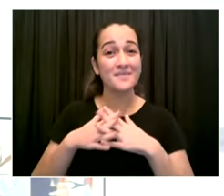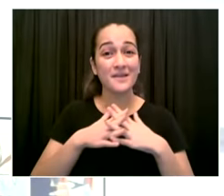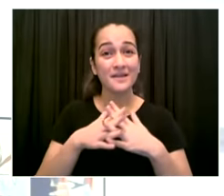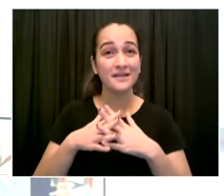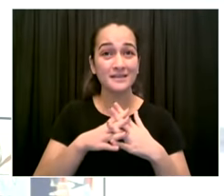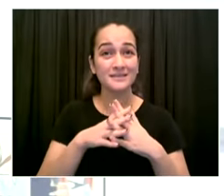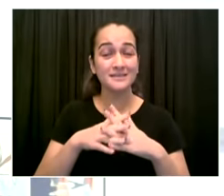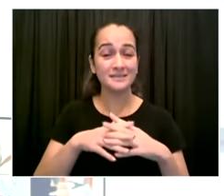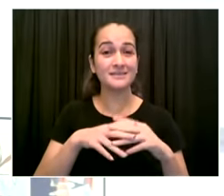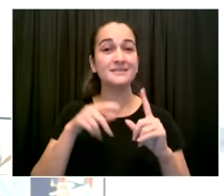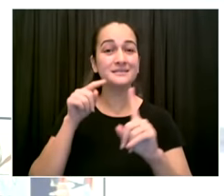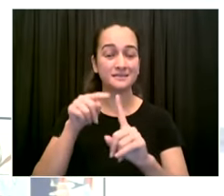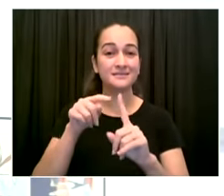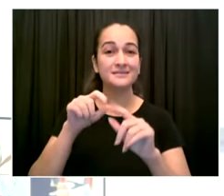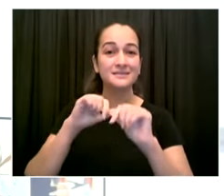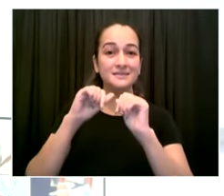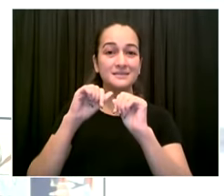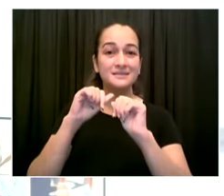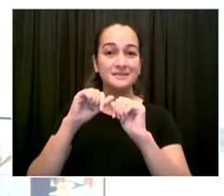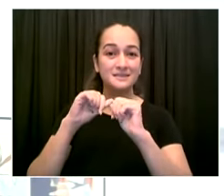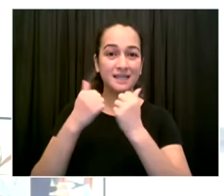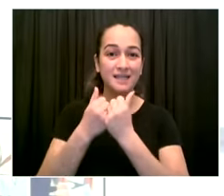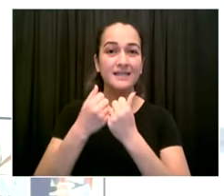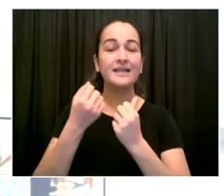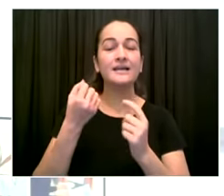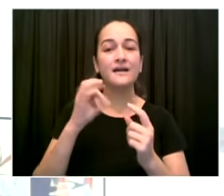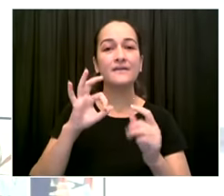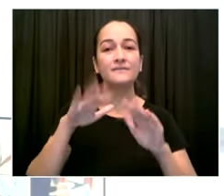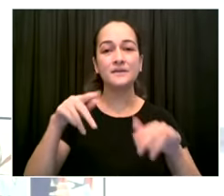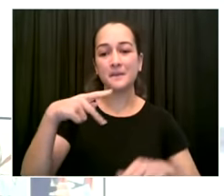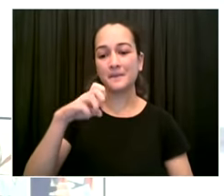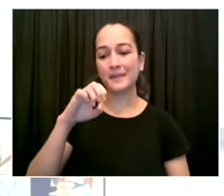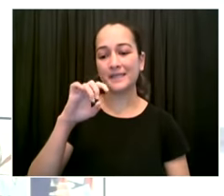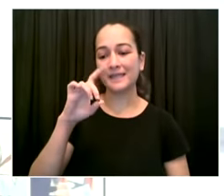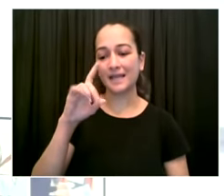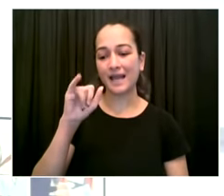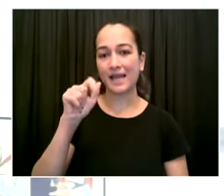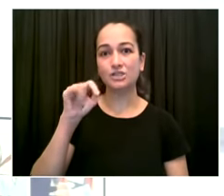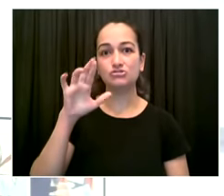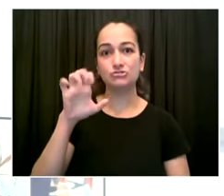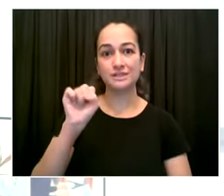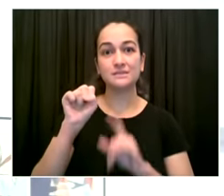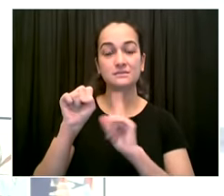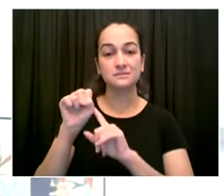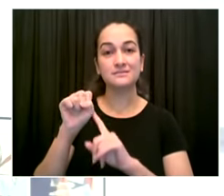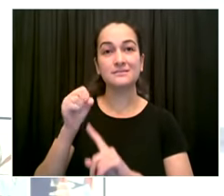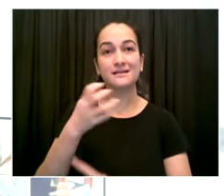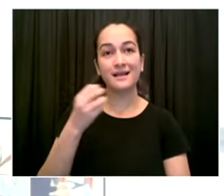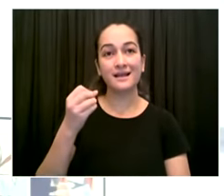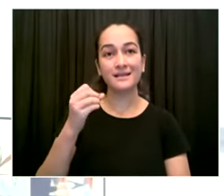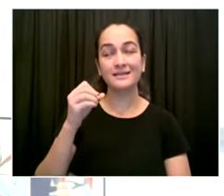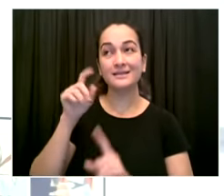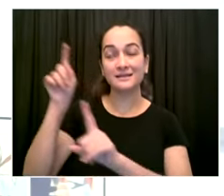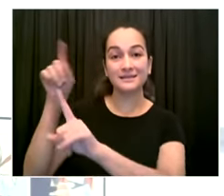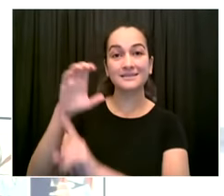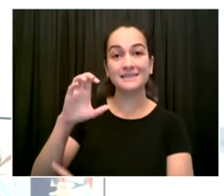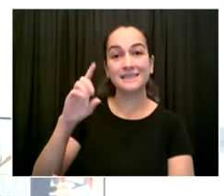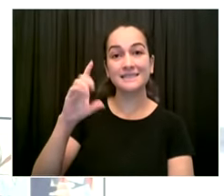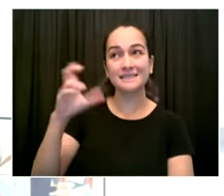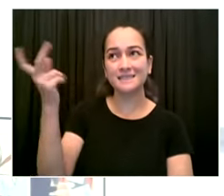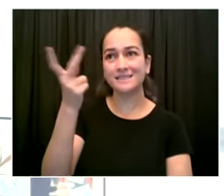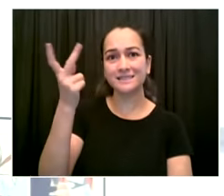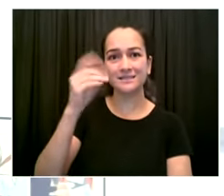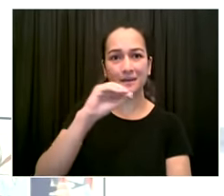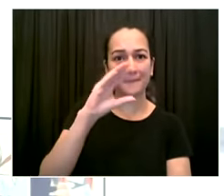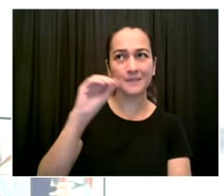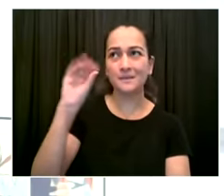which is that in person in person learning is uh such a priority not just for education not